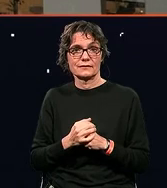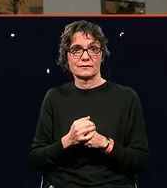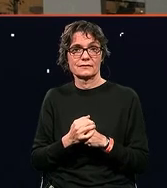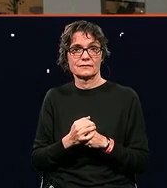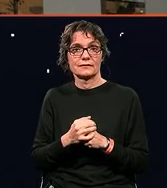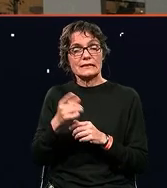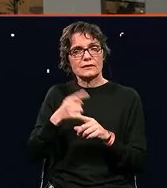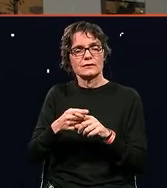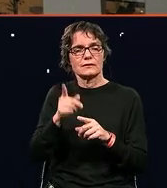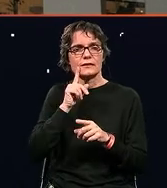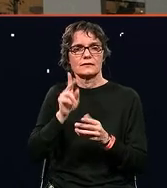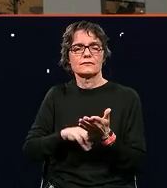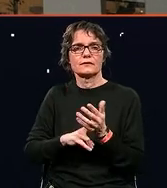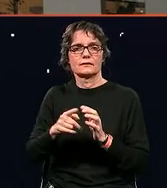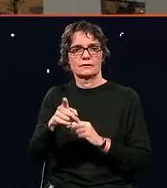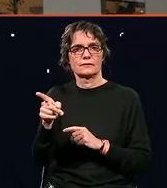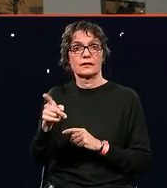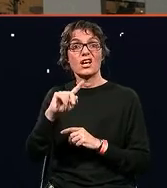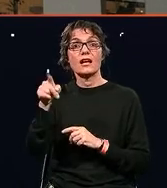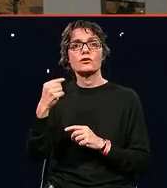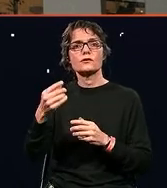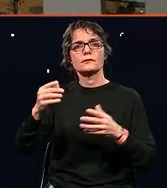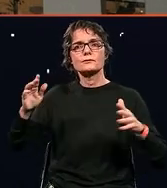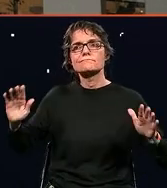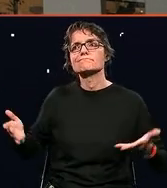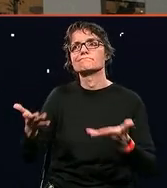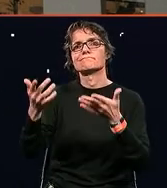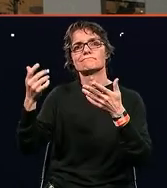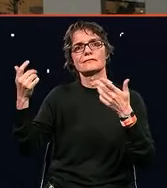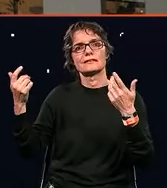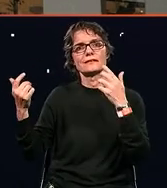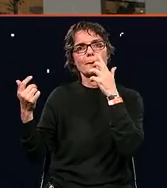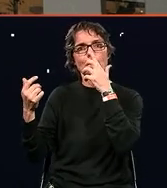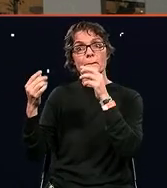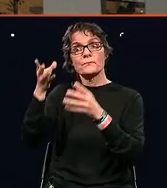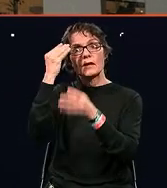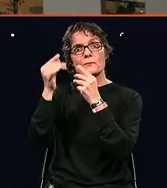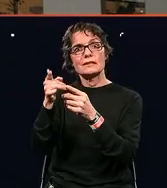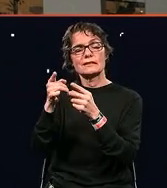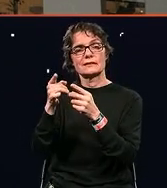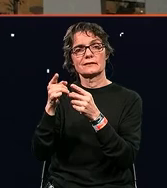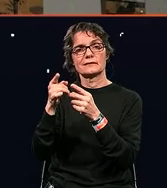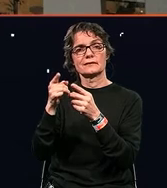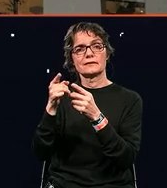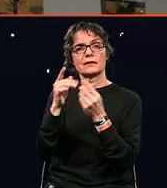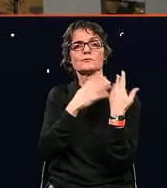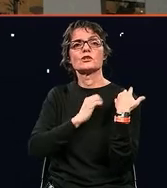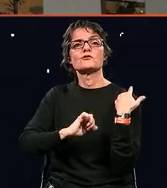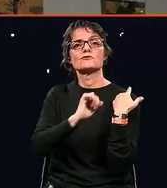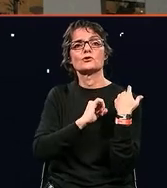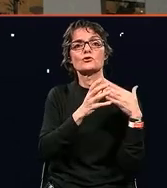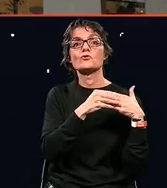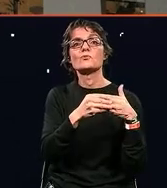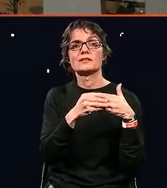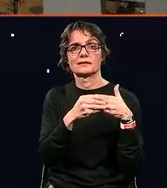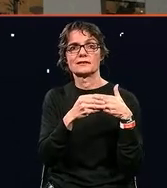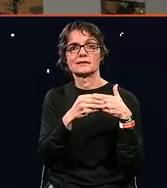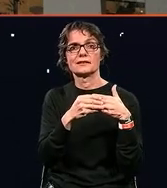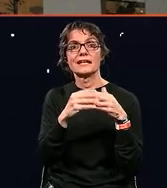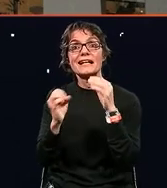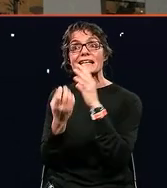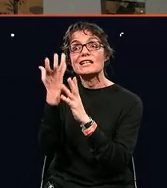that we need to celebrate learnings and incentivize learnings and create a culture